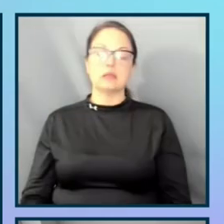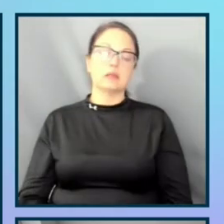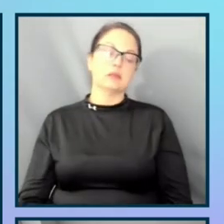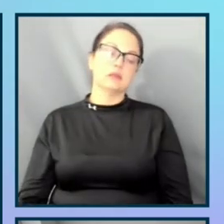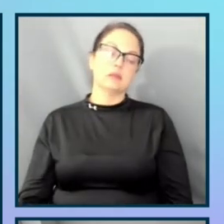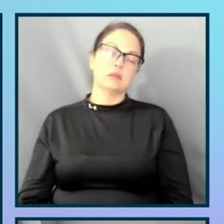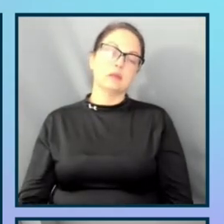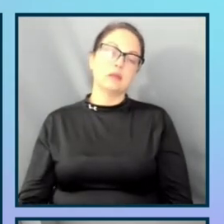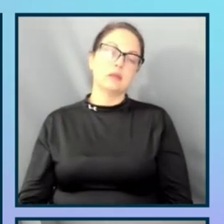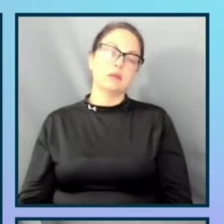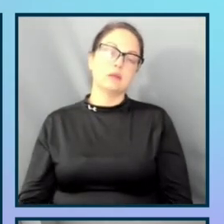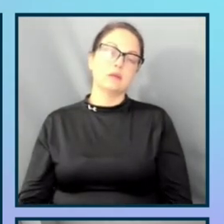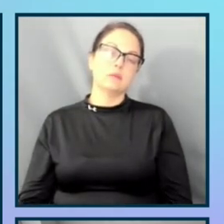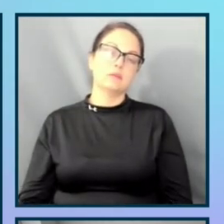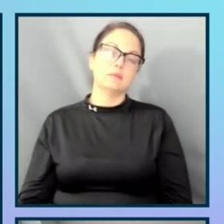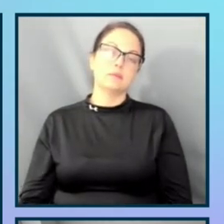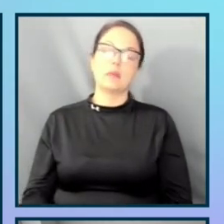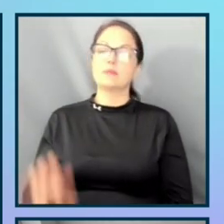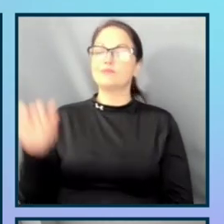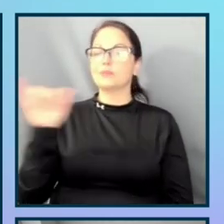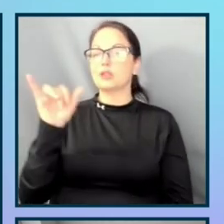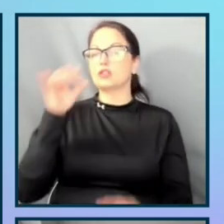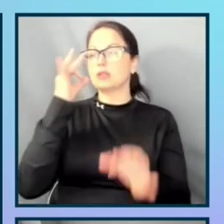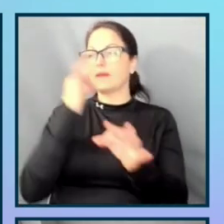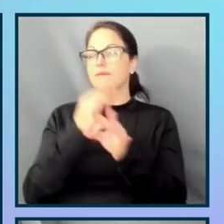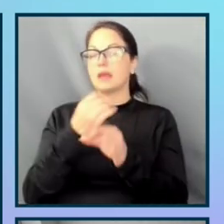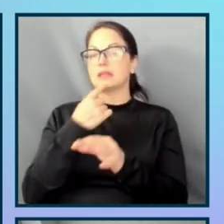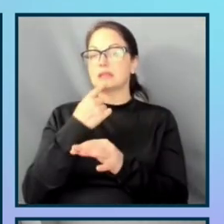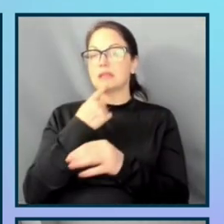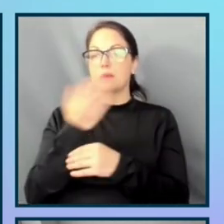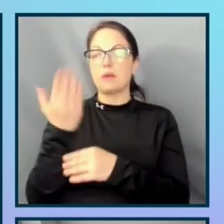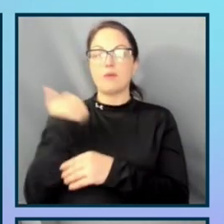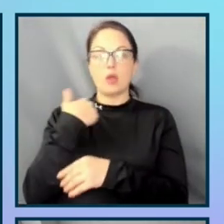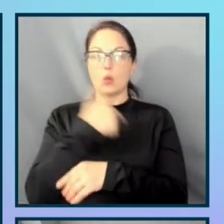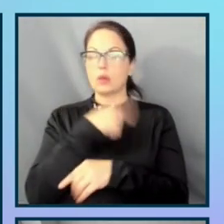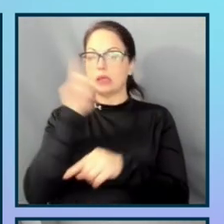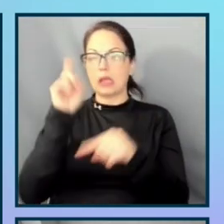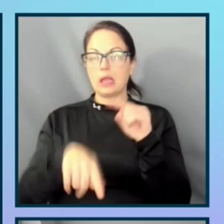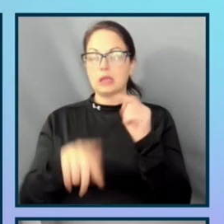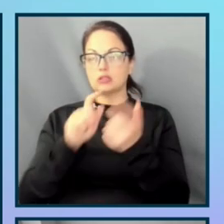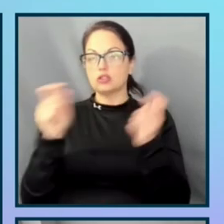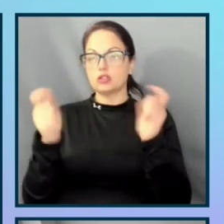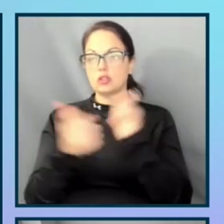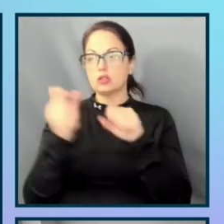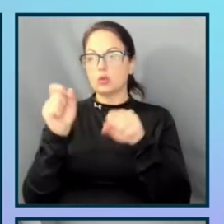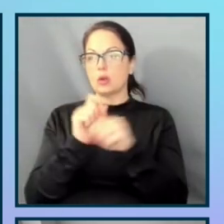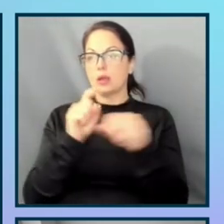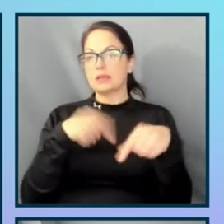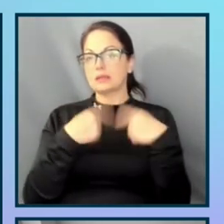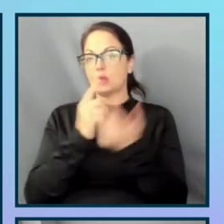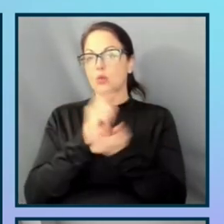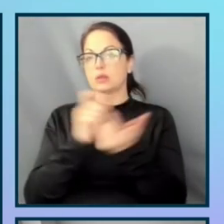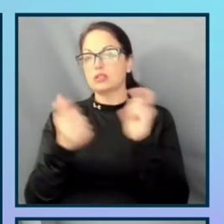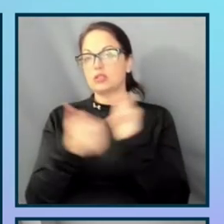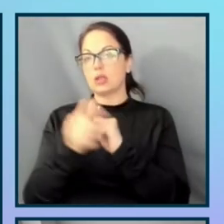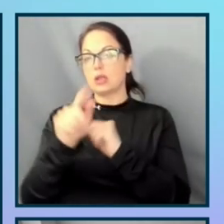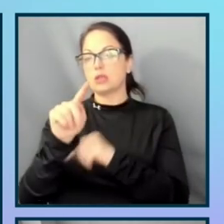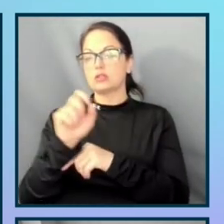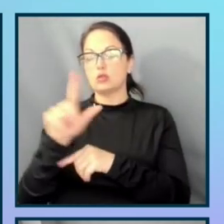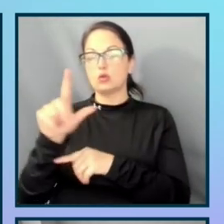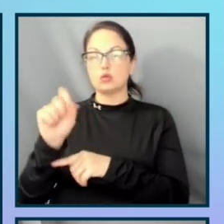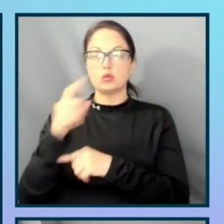like what Faith said earlier, we can't change our workforce until we change our tools to be in line with inclusive design.